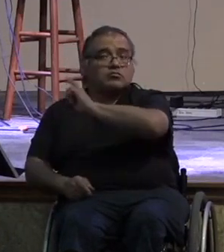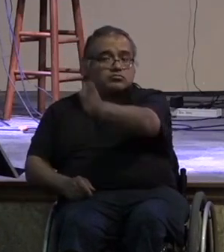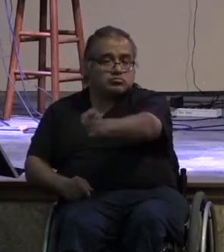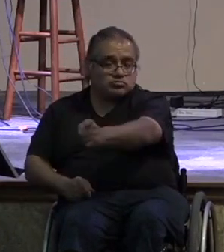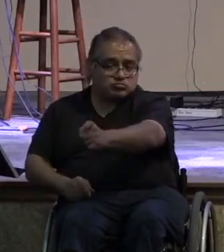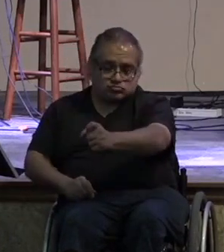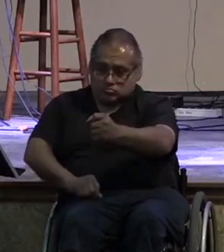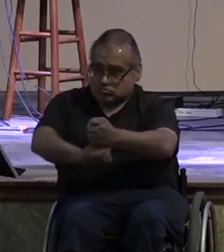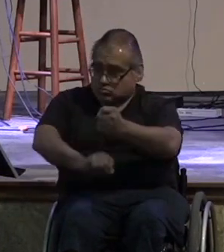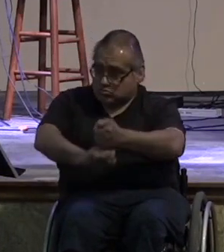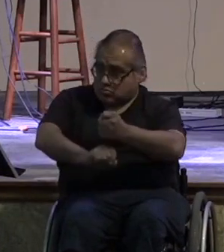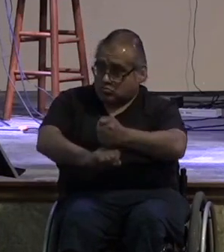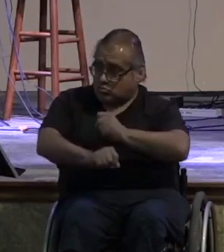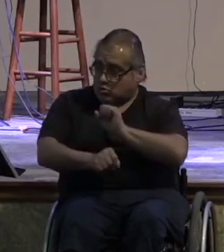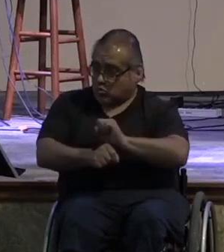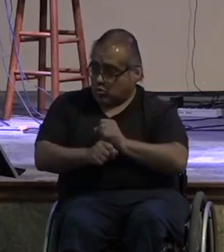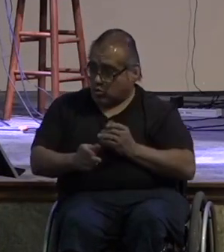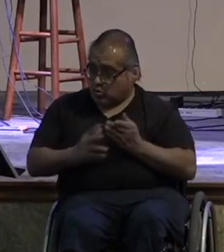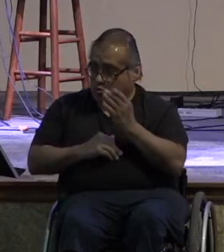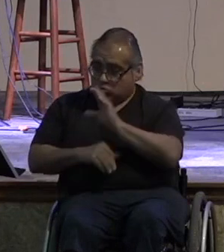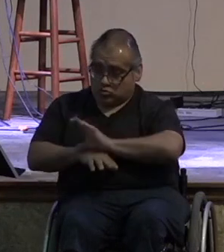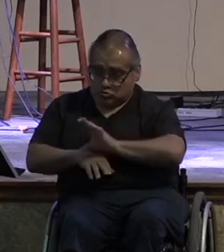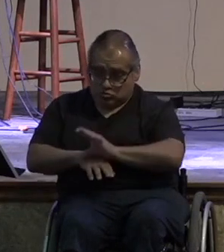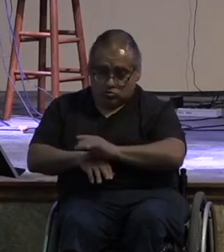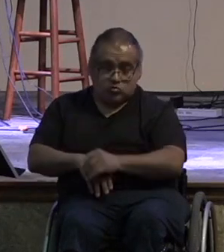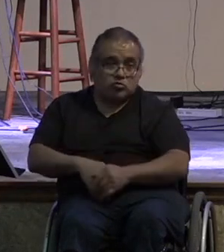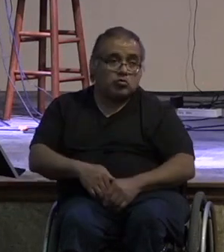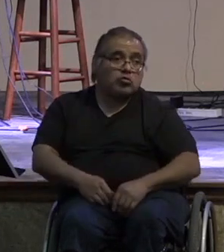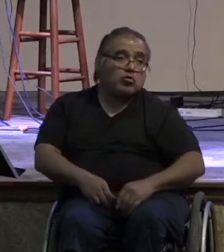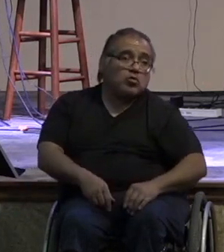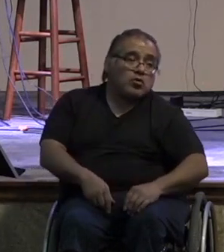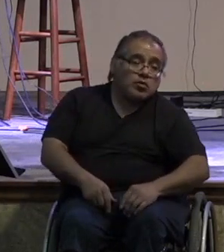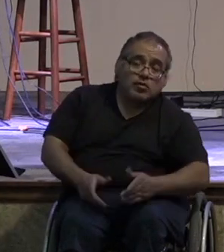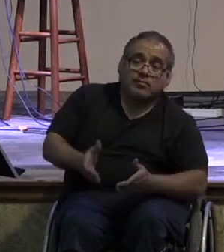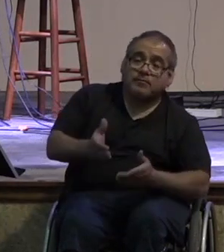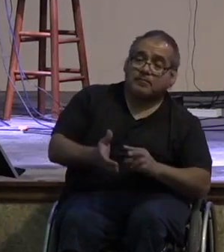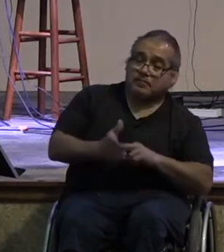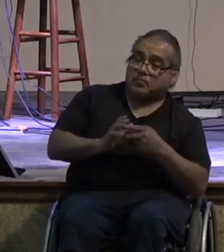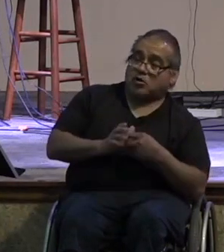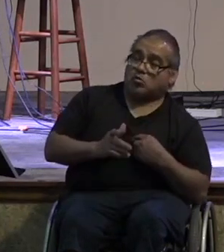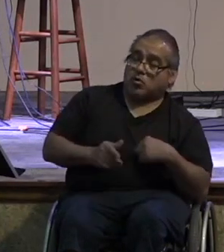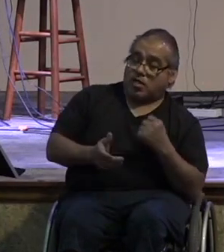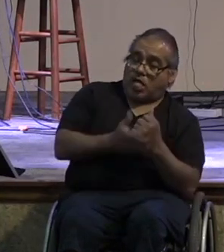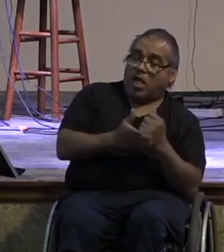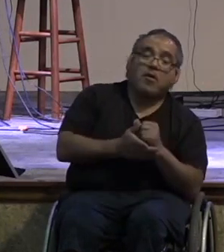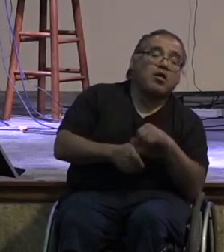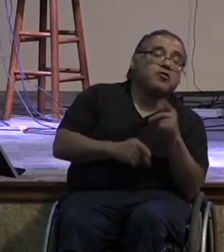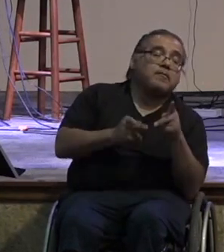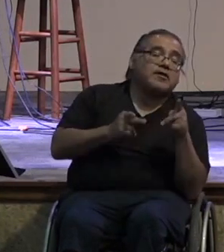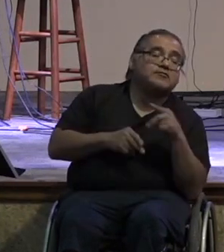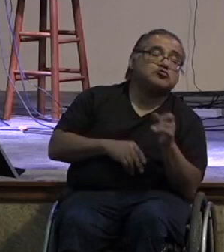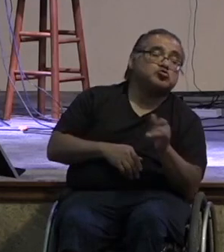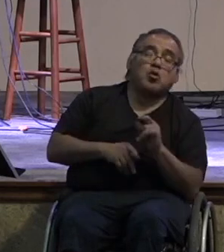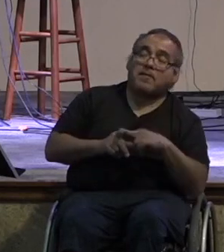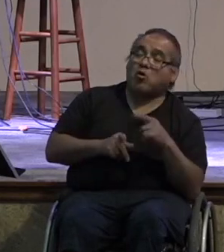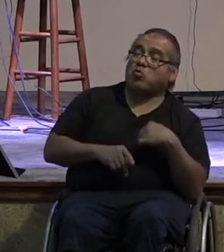you to best do in that mix of all the things he's given you it doesn't mean we won't serve outside our giftings but that's where we want you to